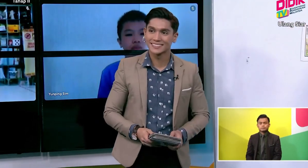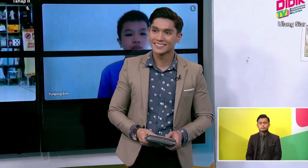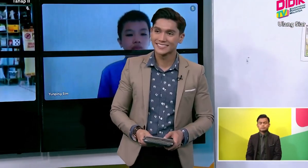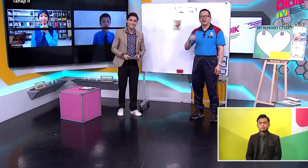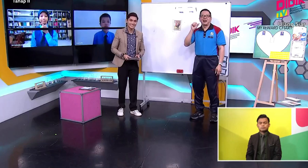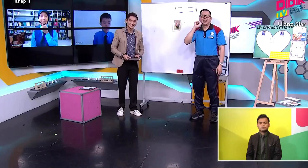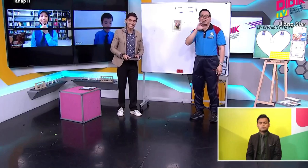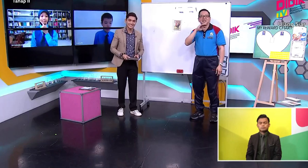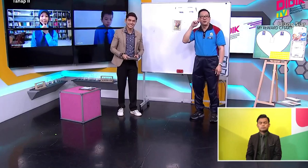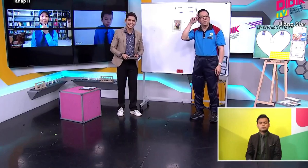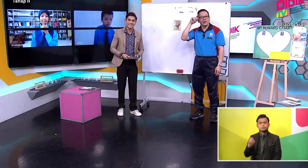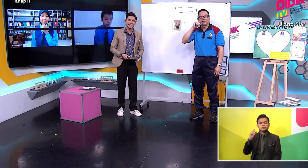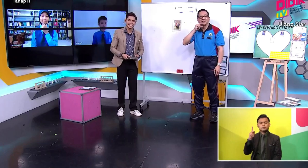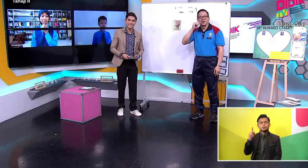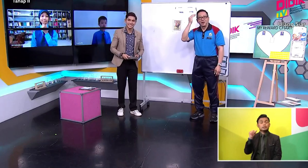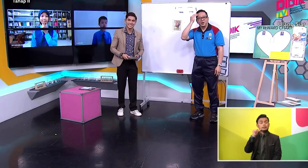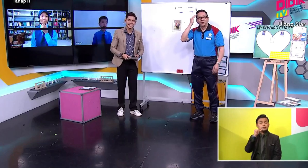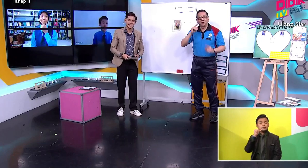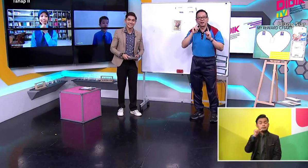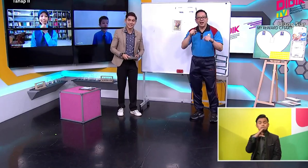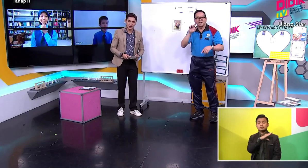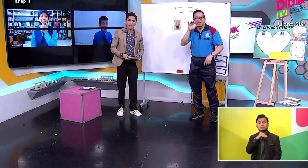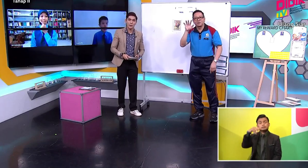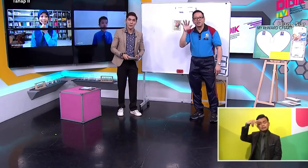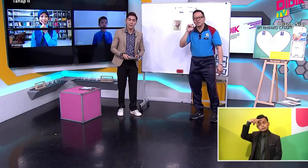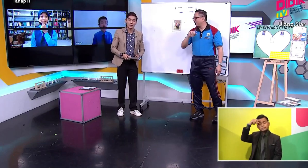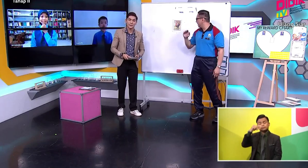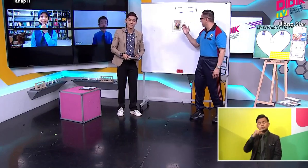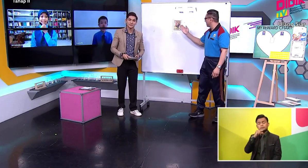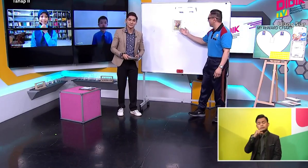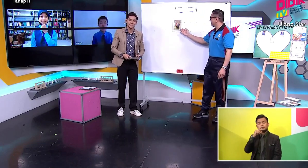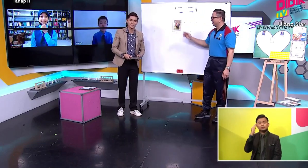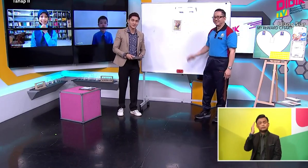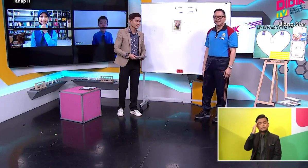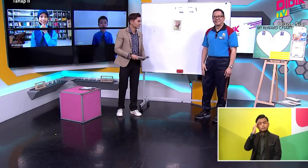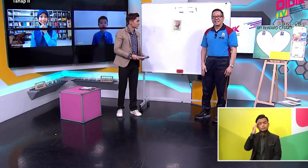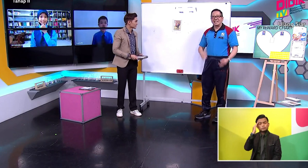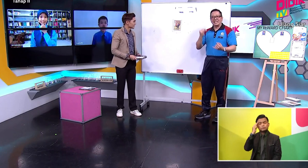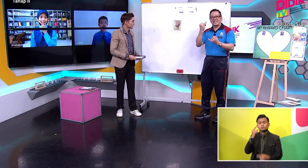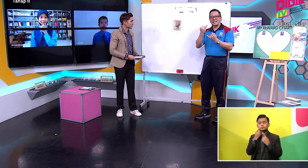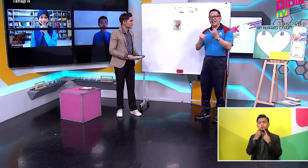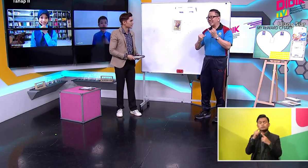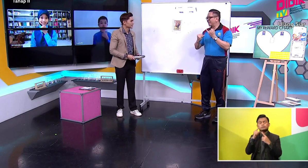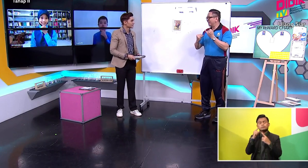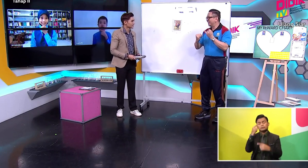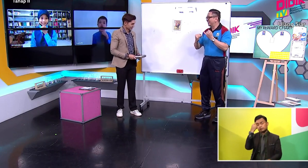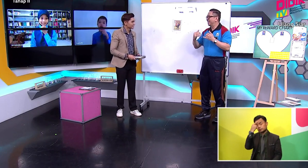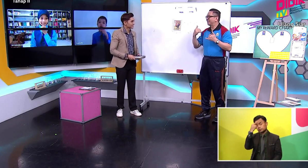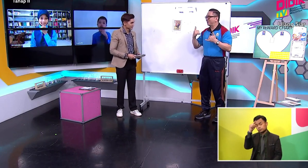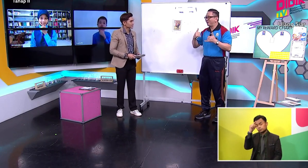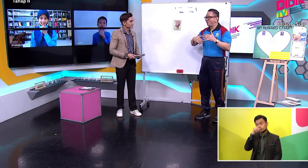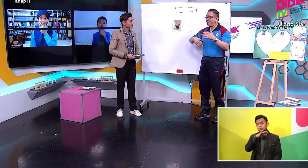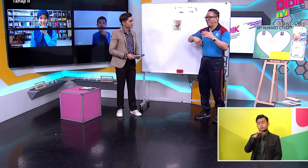Okay Hanif Zen Yunping You know the answer For this spelling This is the last card